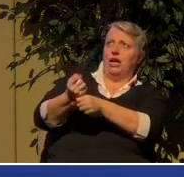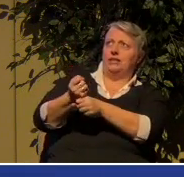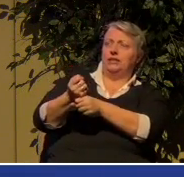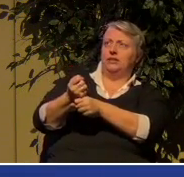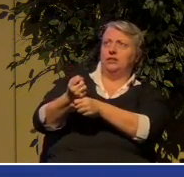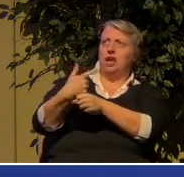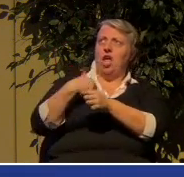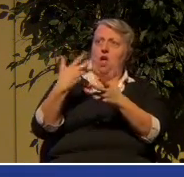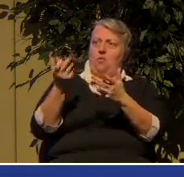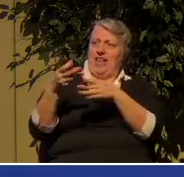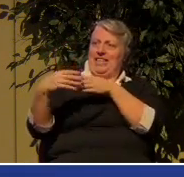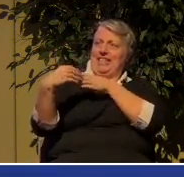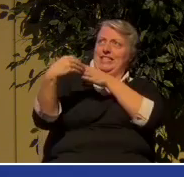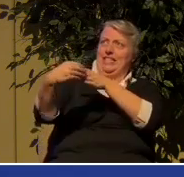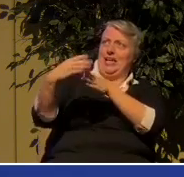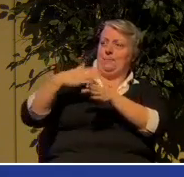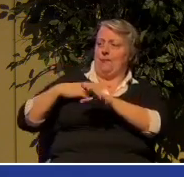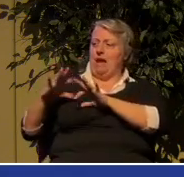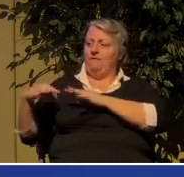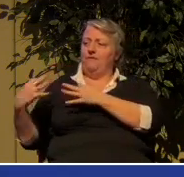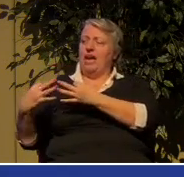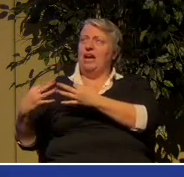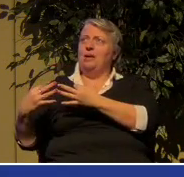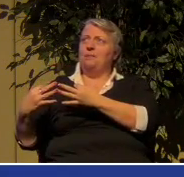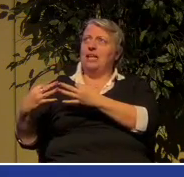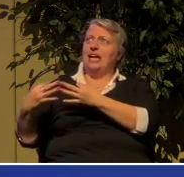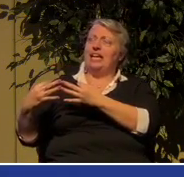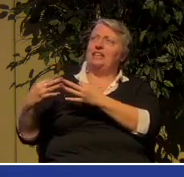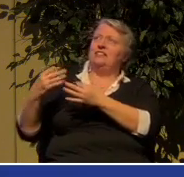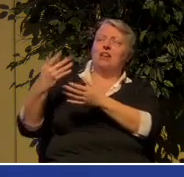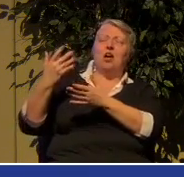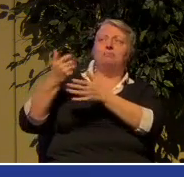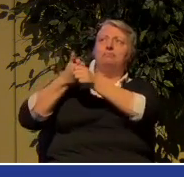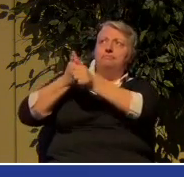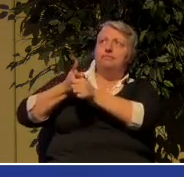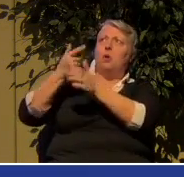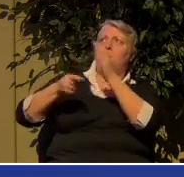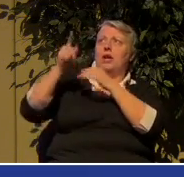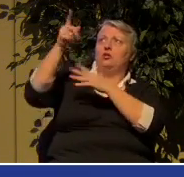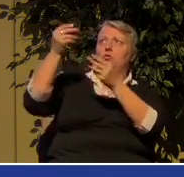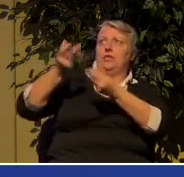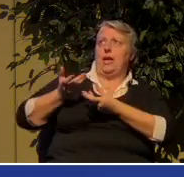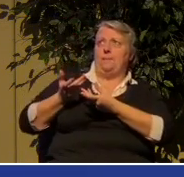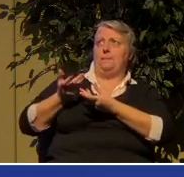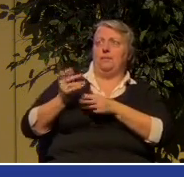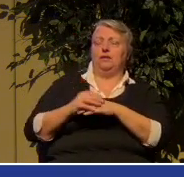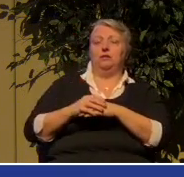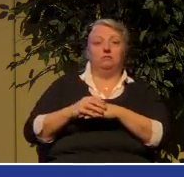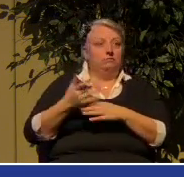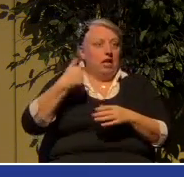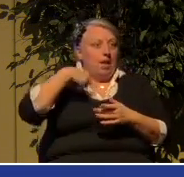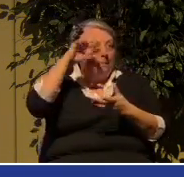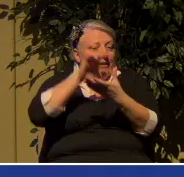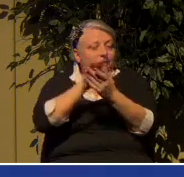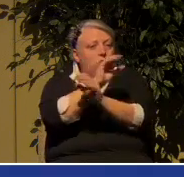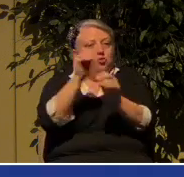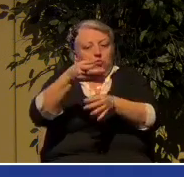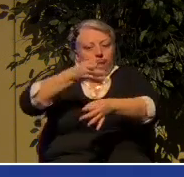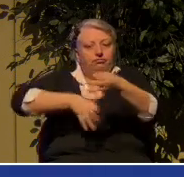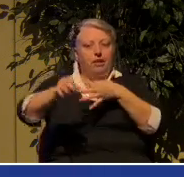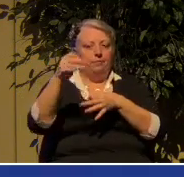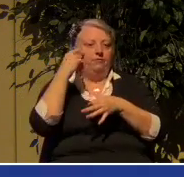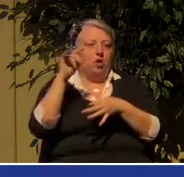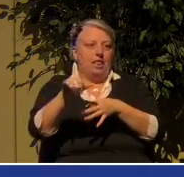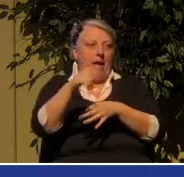of what you tell me. I believe there is no substitute for that because Satan will get us